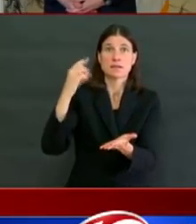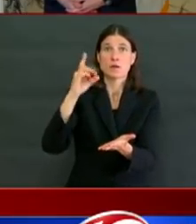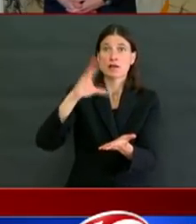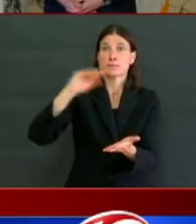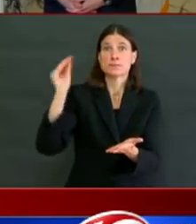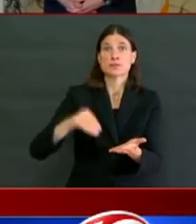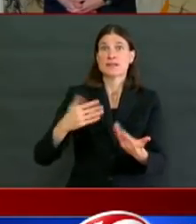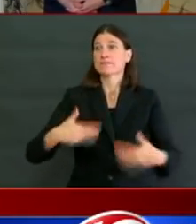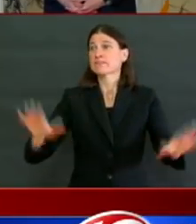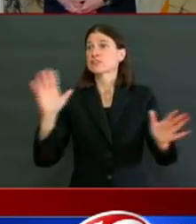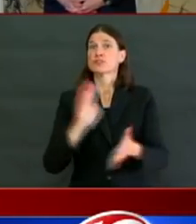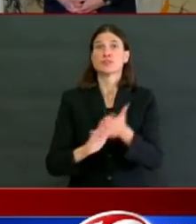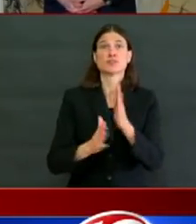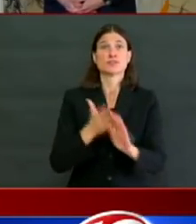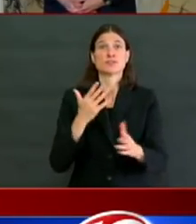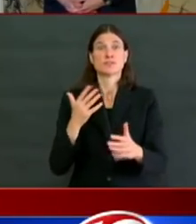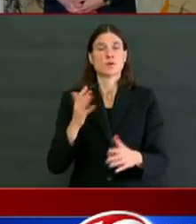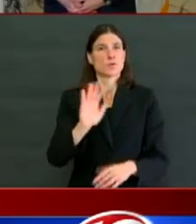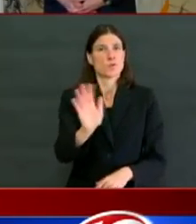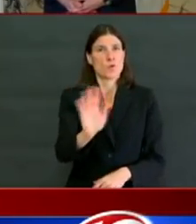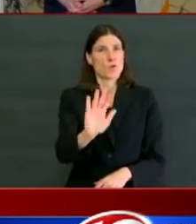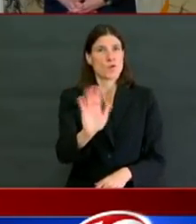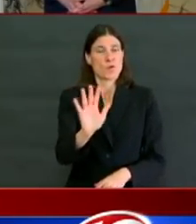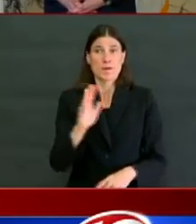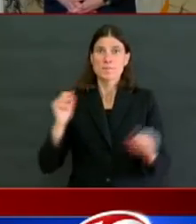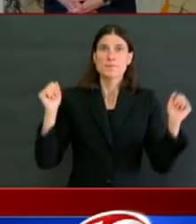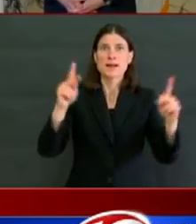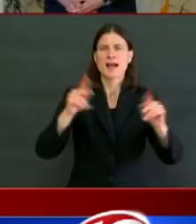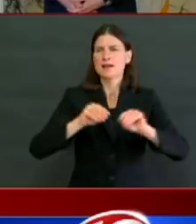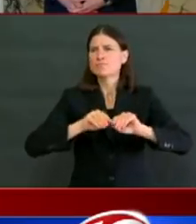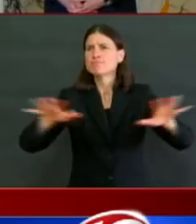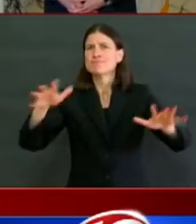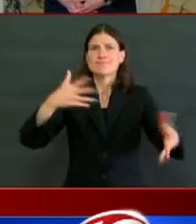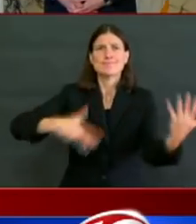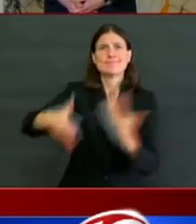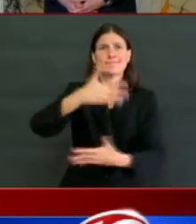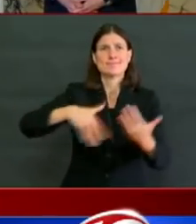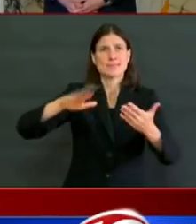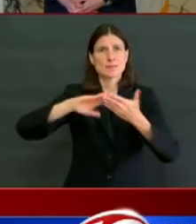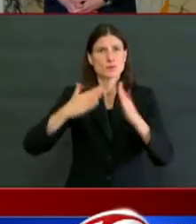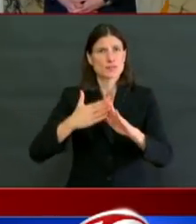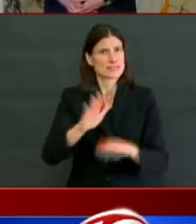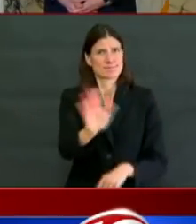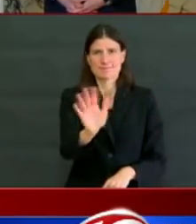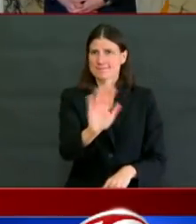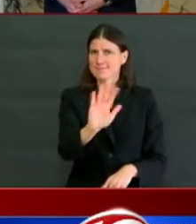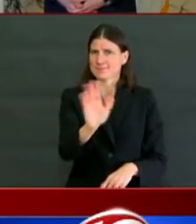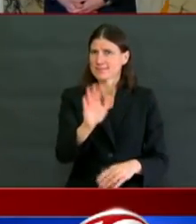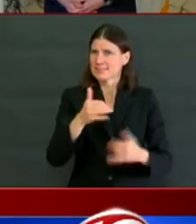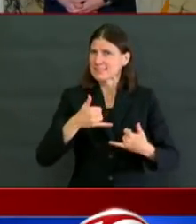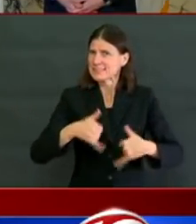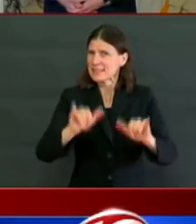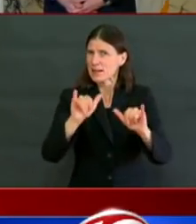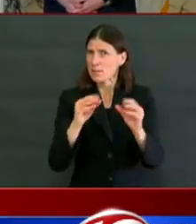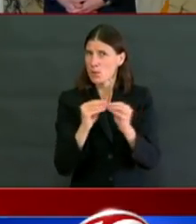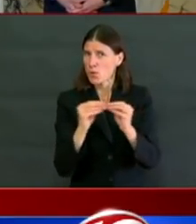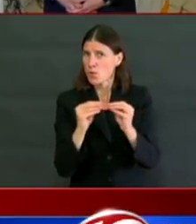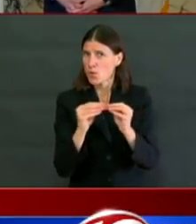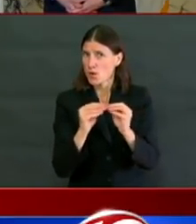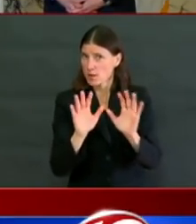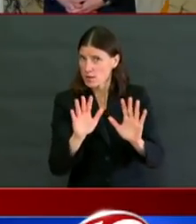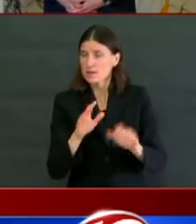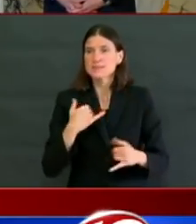every time, but I'm going to continue to reiterate it. You may know, and others have noted to me that